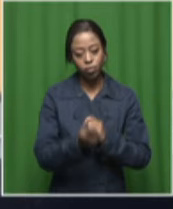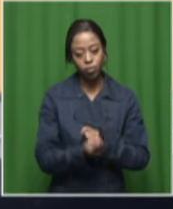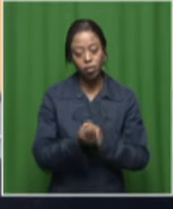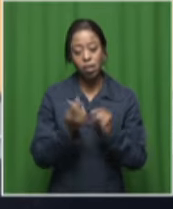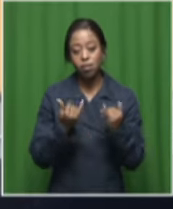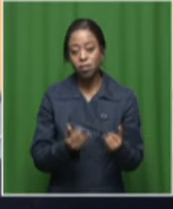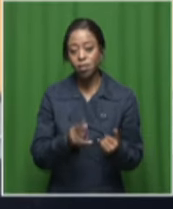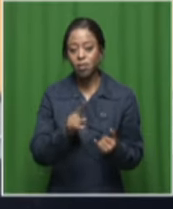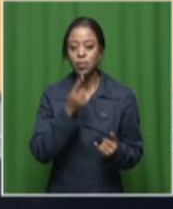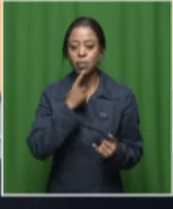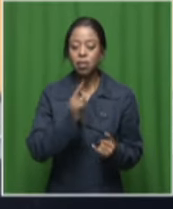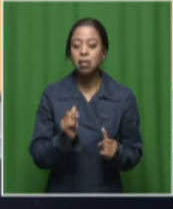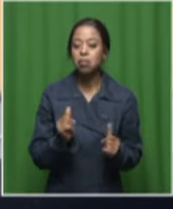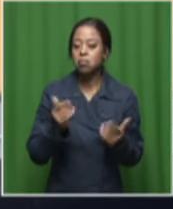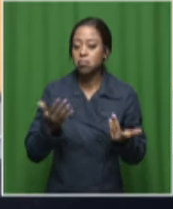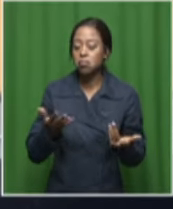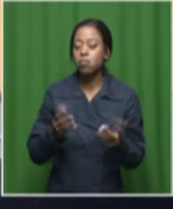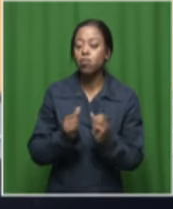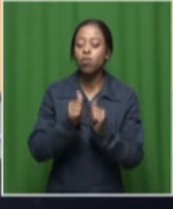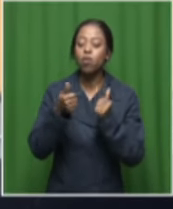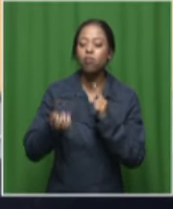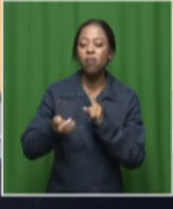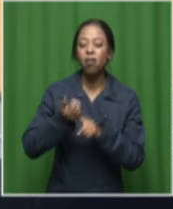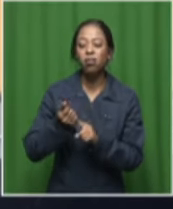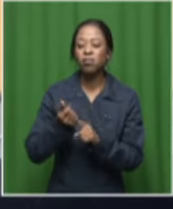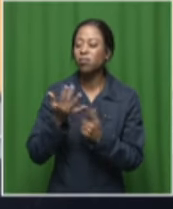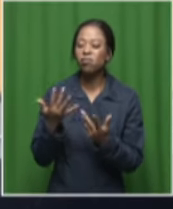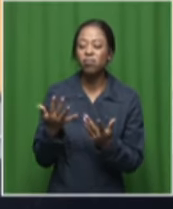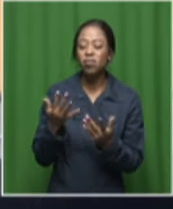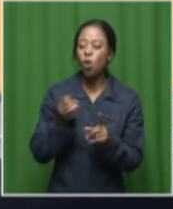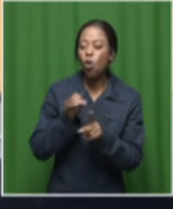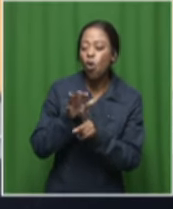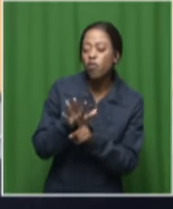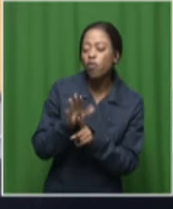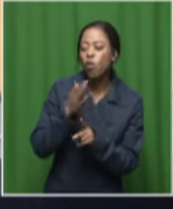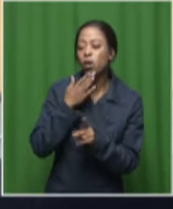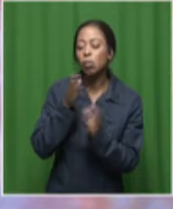your greatest evolution to? What is the greatest influence?